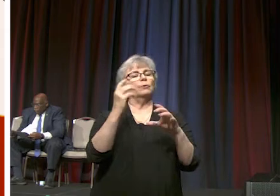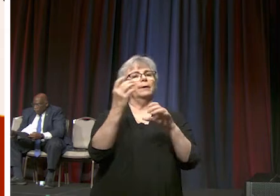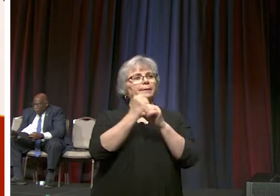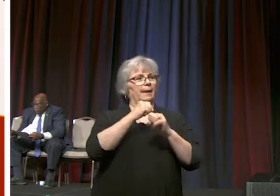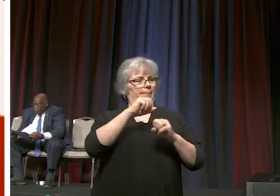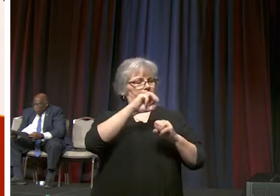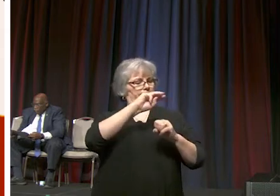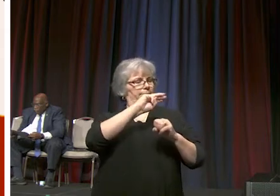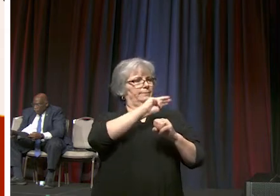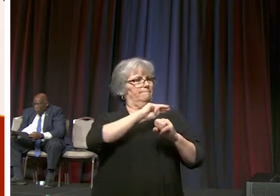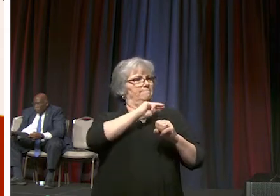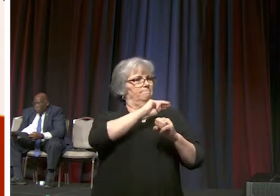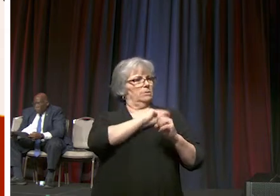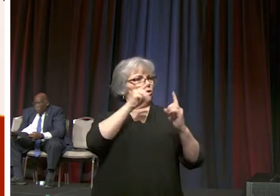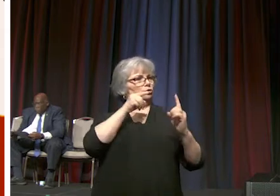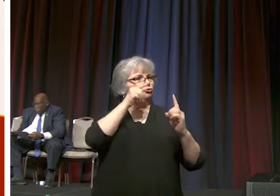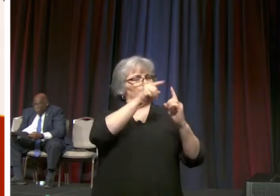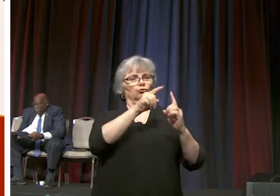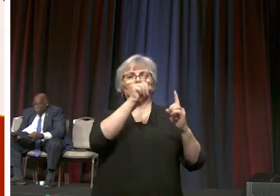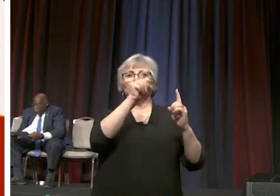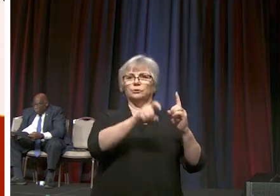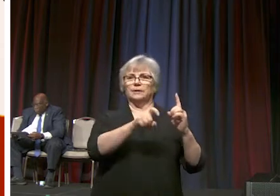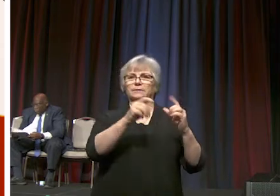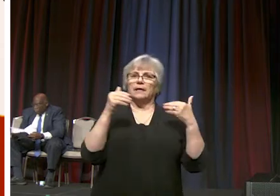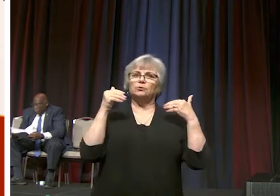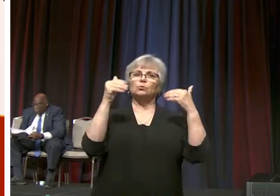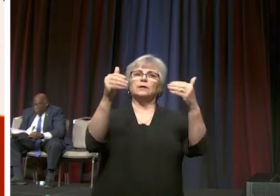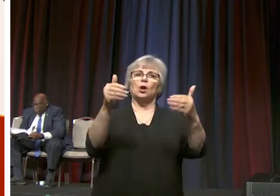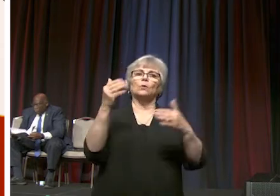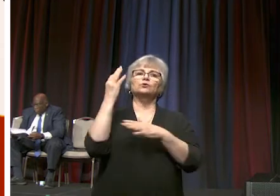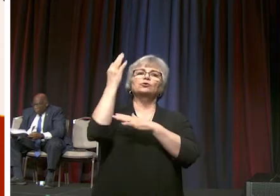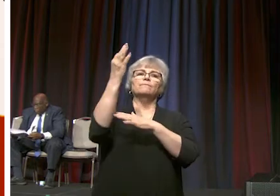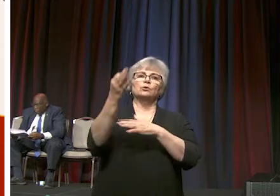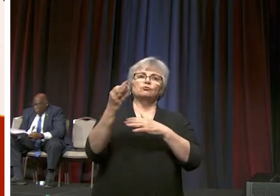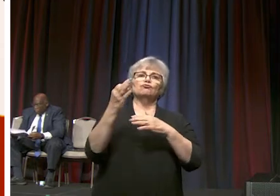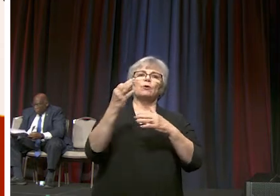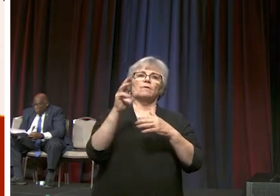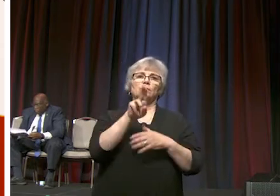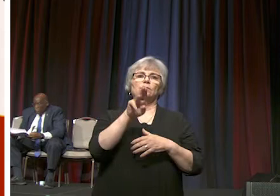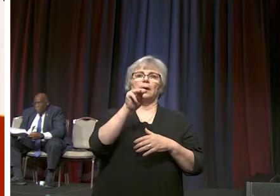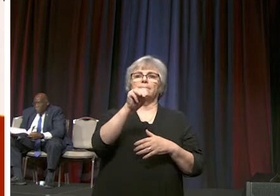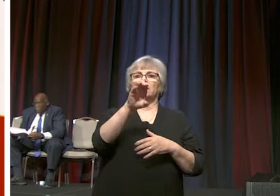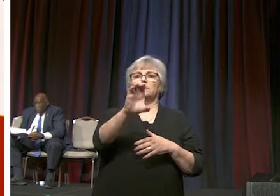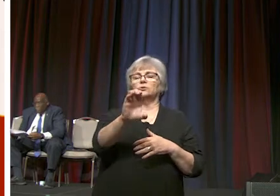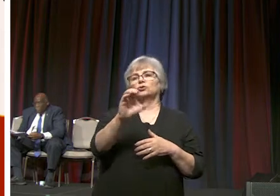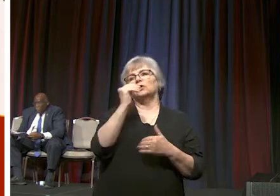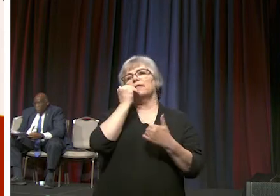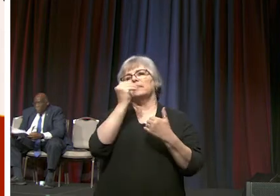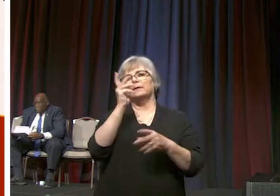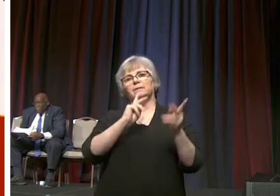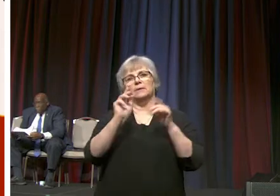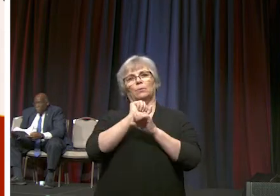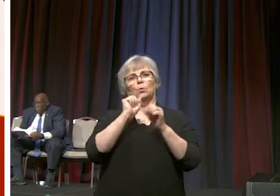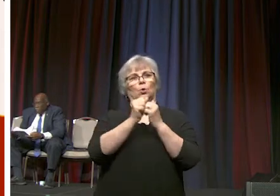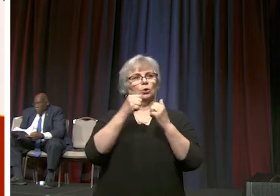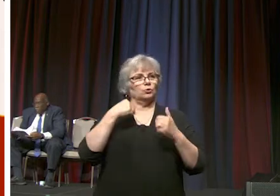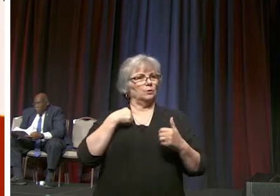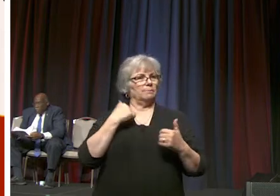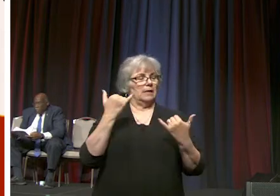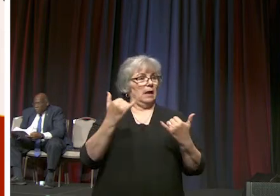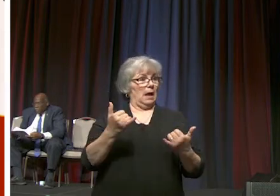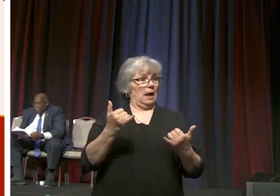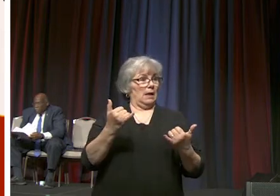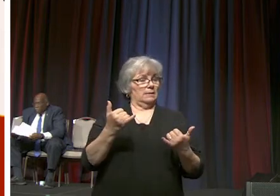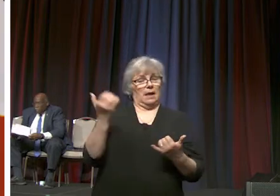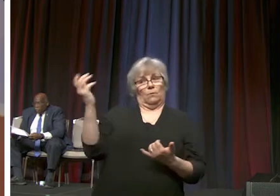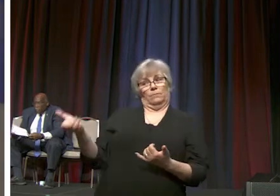go further into the future of the united methodist church i thank the people that worked on this with me and i'm going to yield